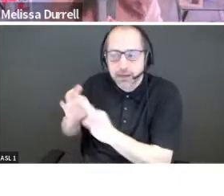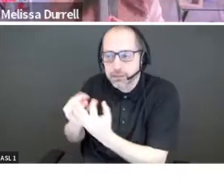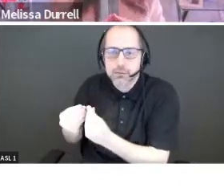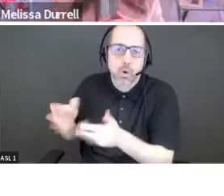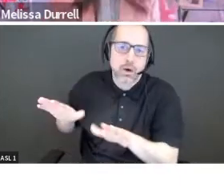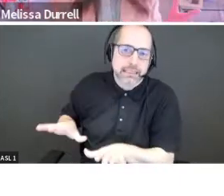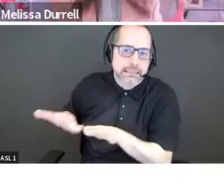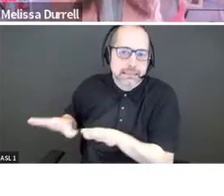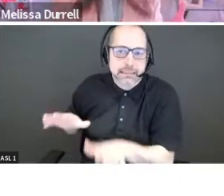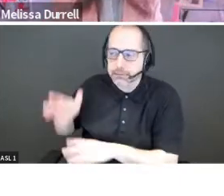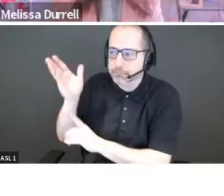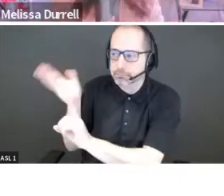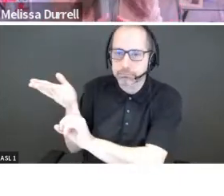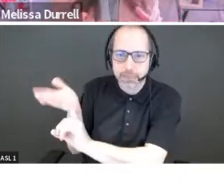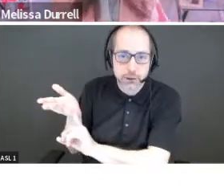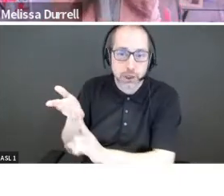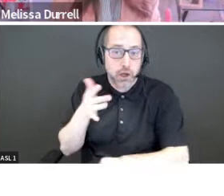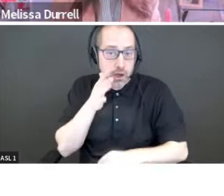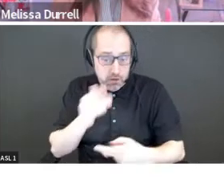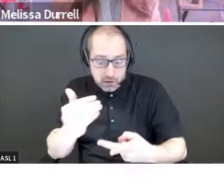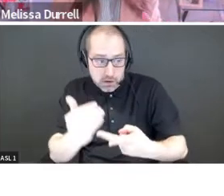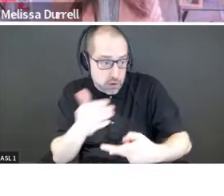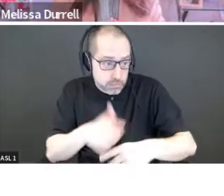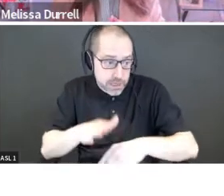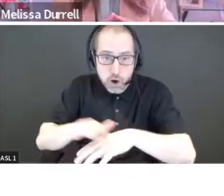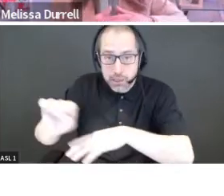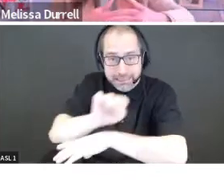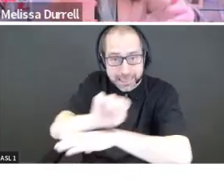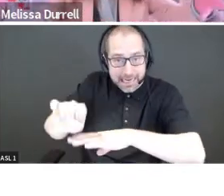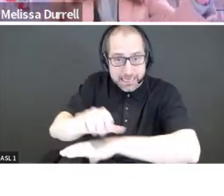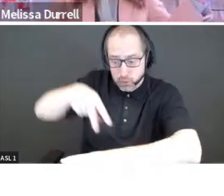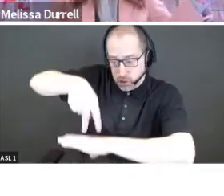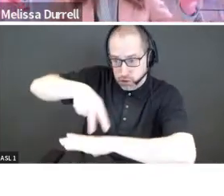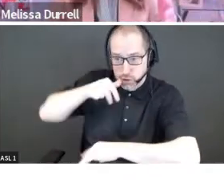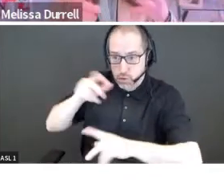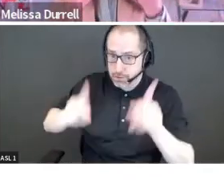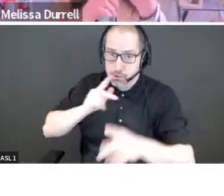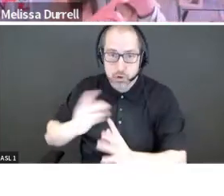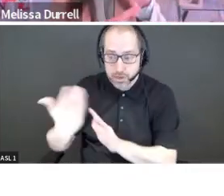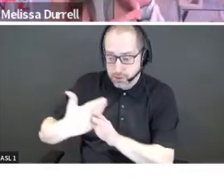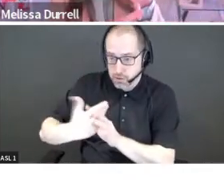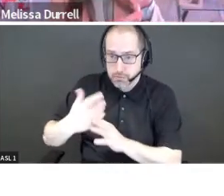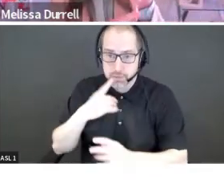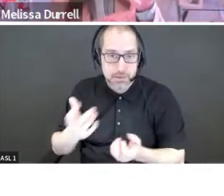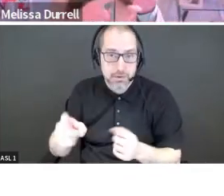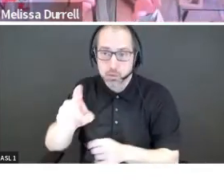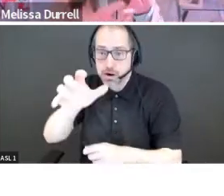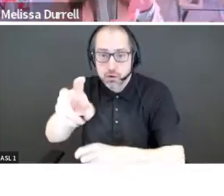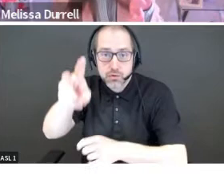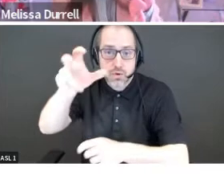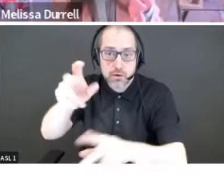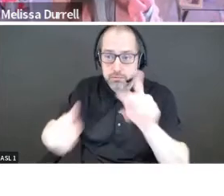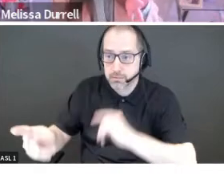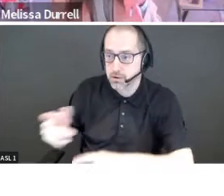easy pitch. Are you going to be on a stage where you know you won't be interrupted? So you're pitching to hundreds of people. Some of them might be interested in your